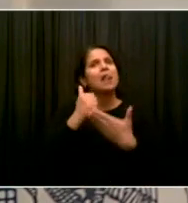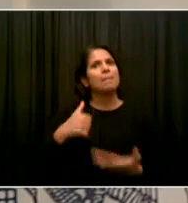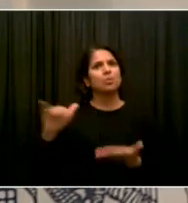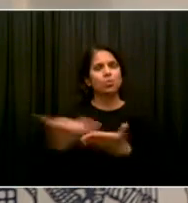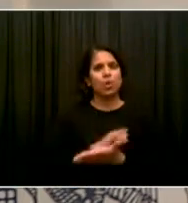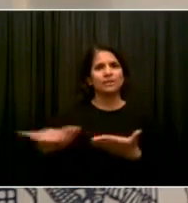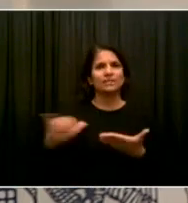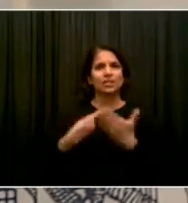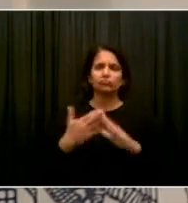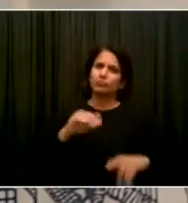Thank you, everybody.